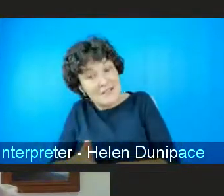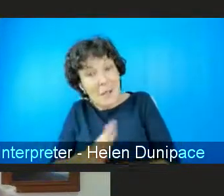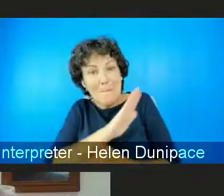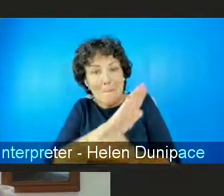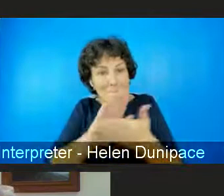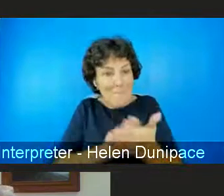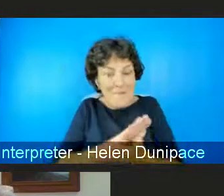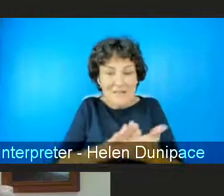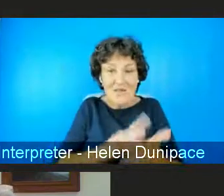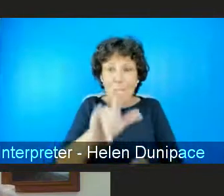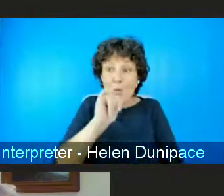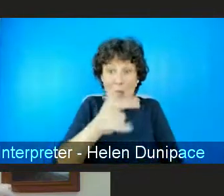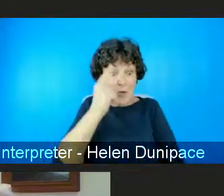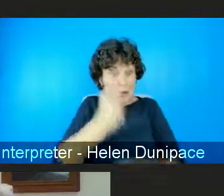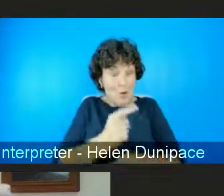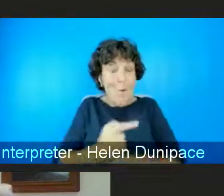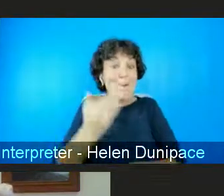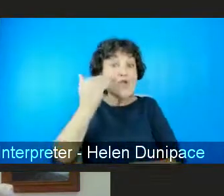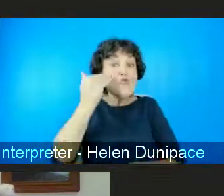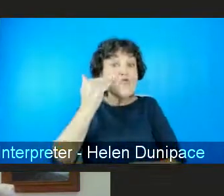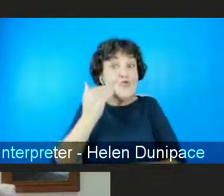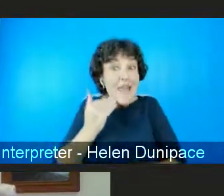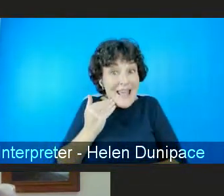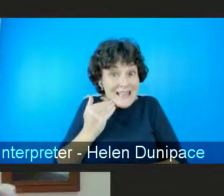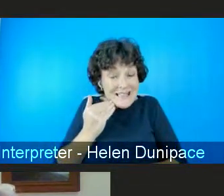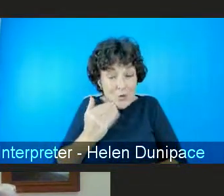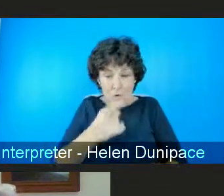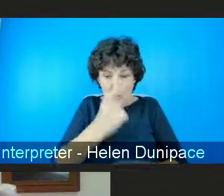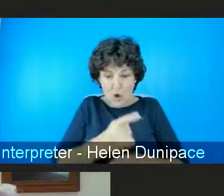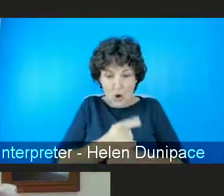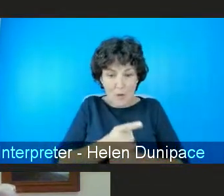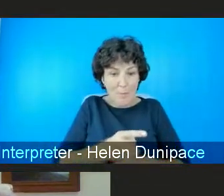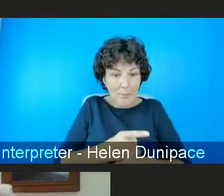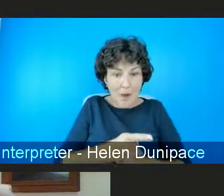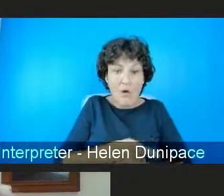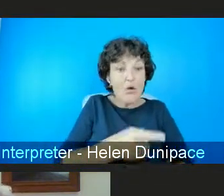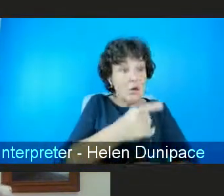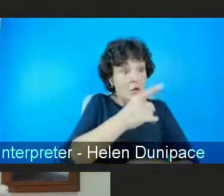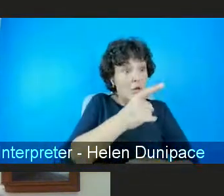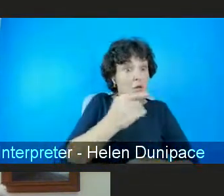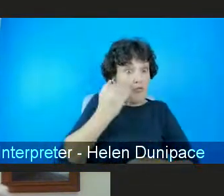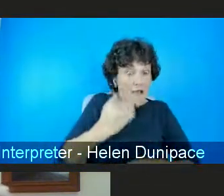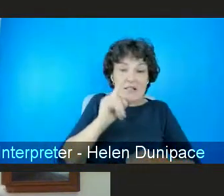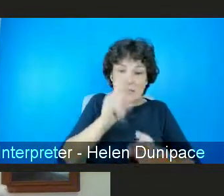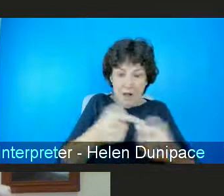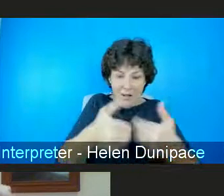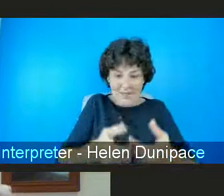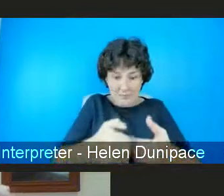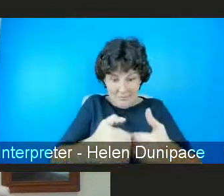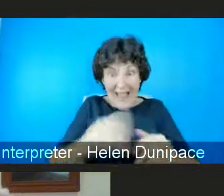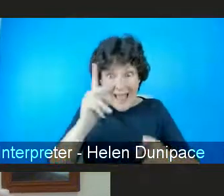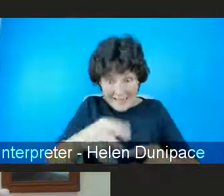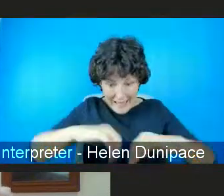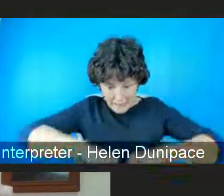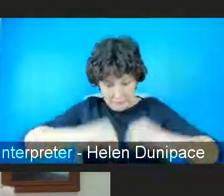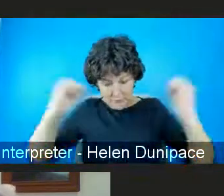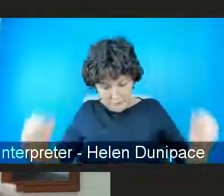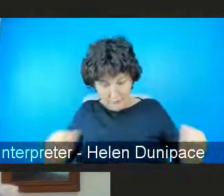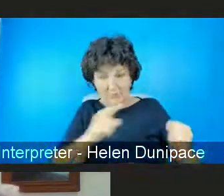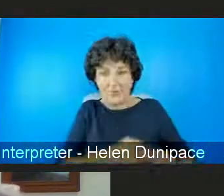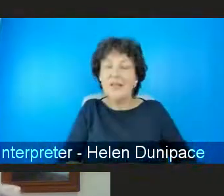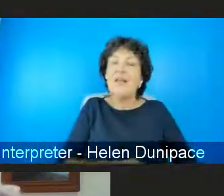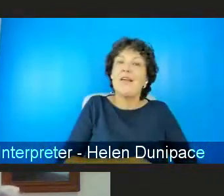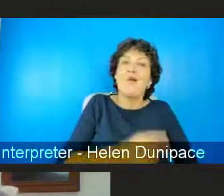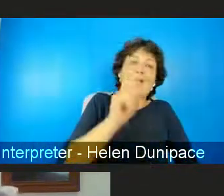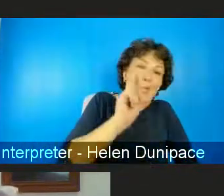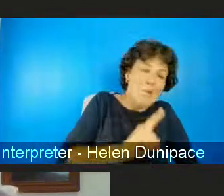was no um this salad approach has really been problematic and i see it in conversations with public officials all